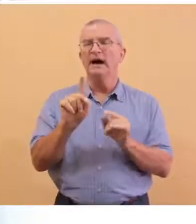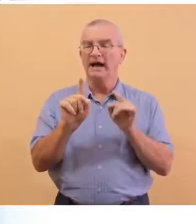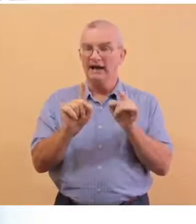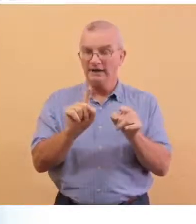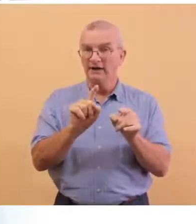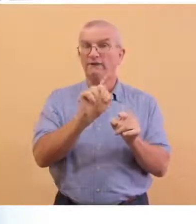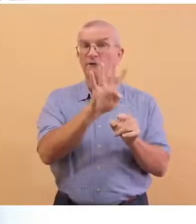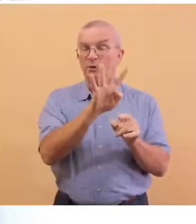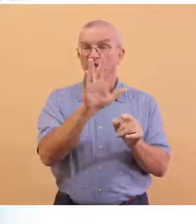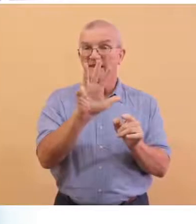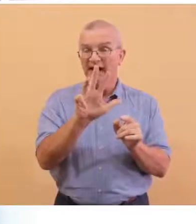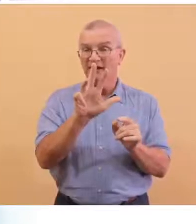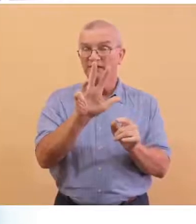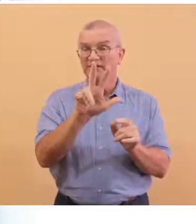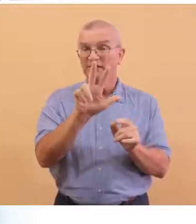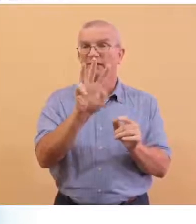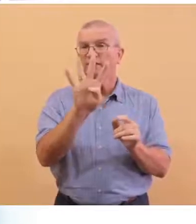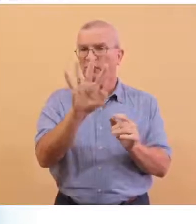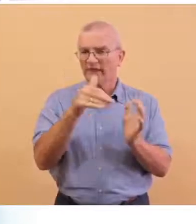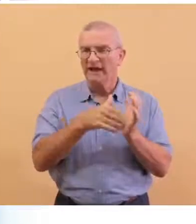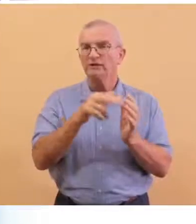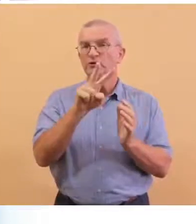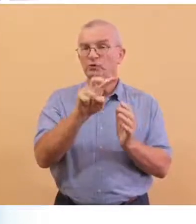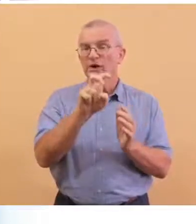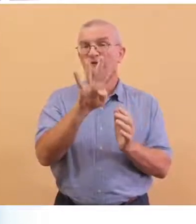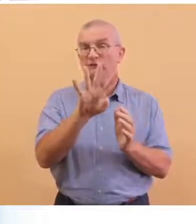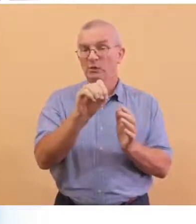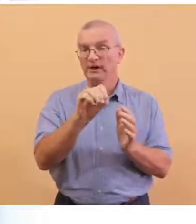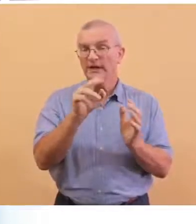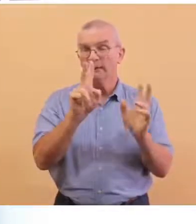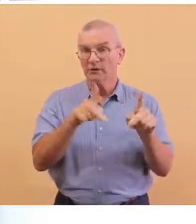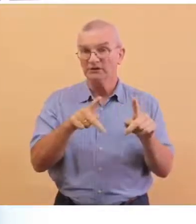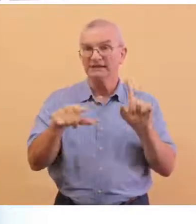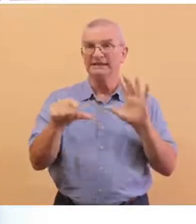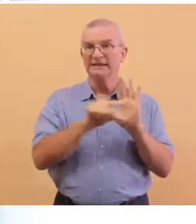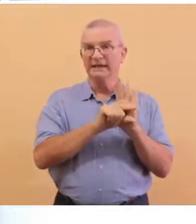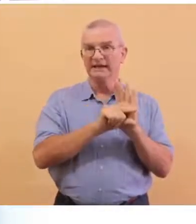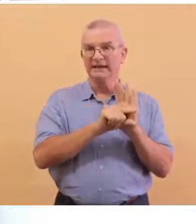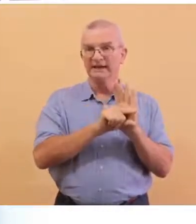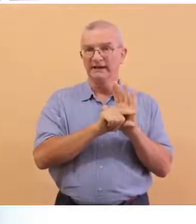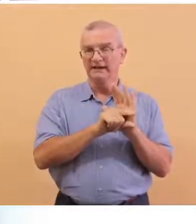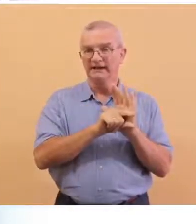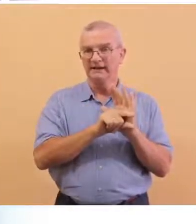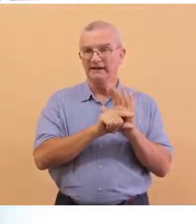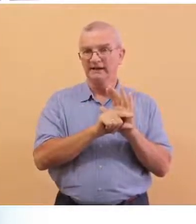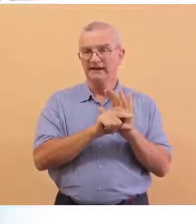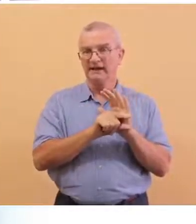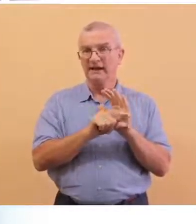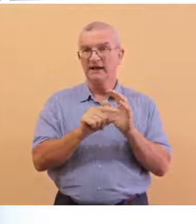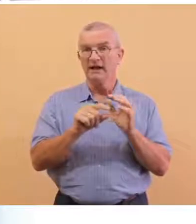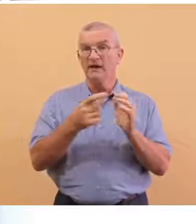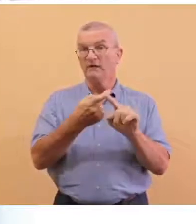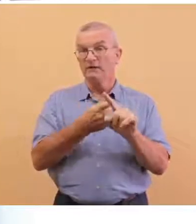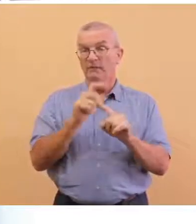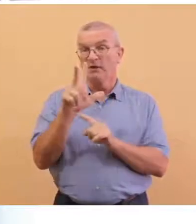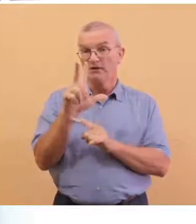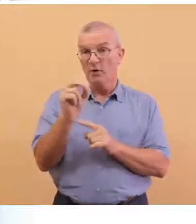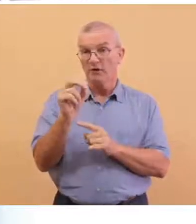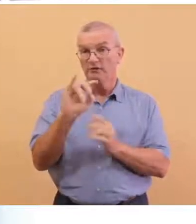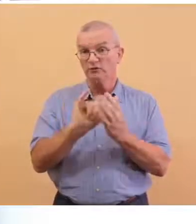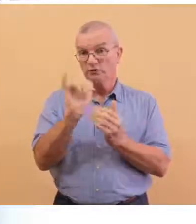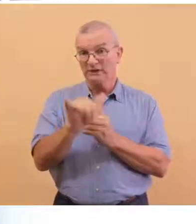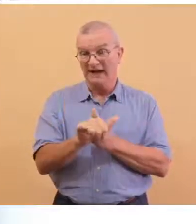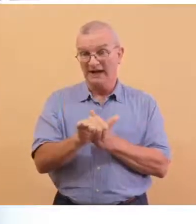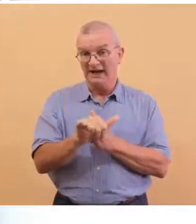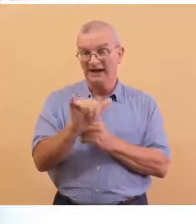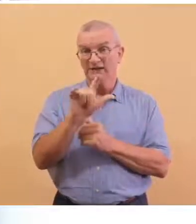,240 persons being negative. As of the 30th of July, 2020,